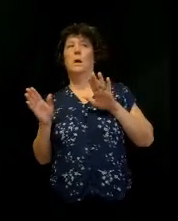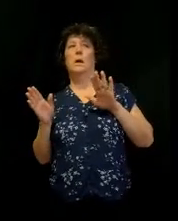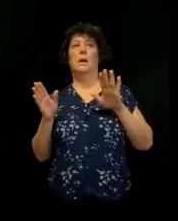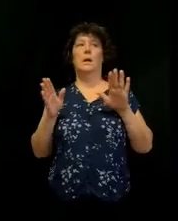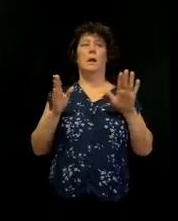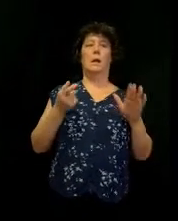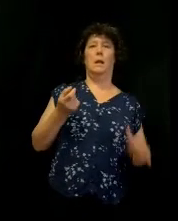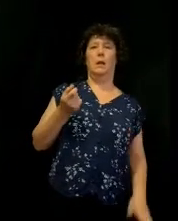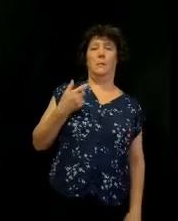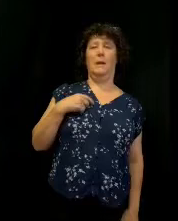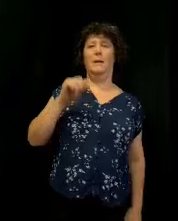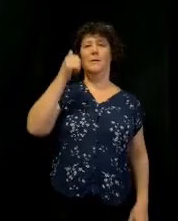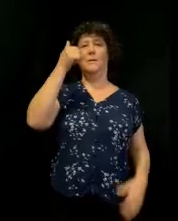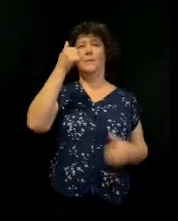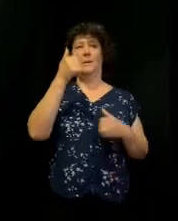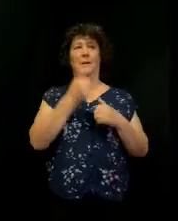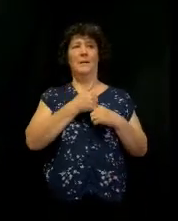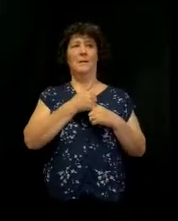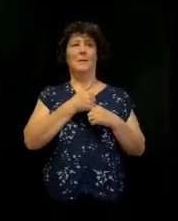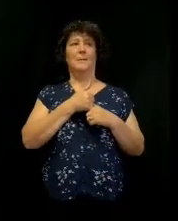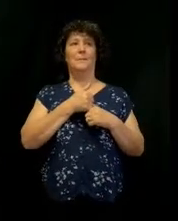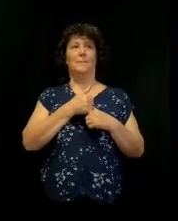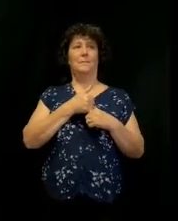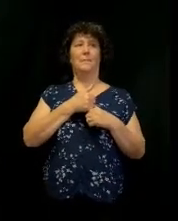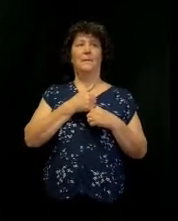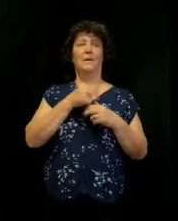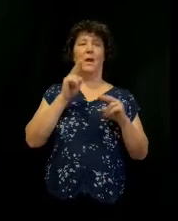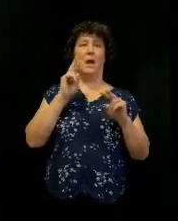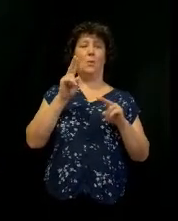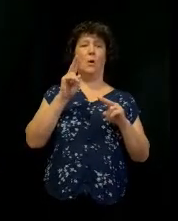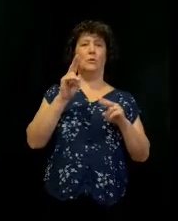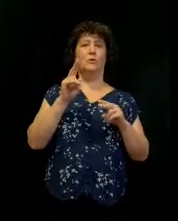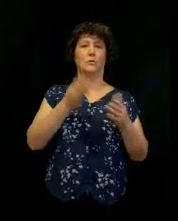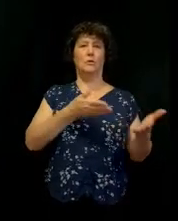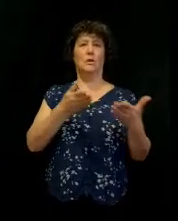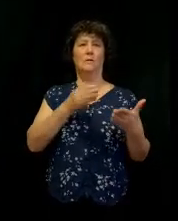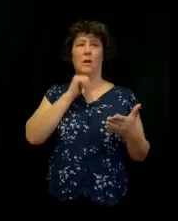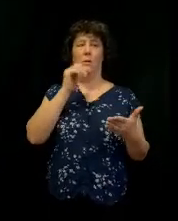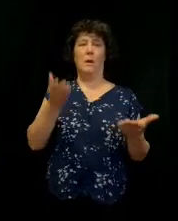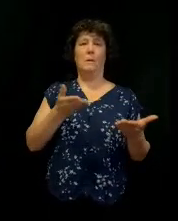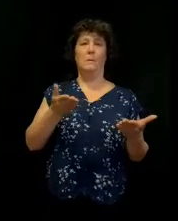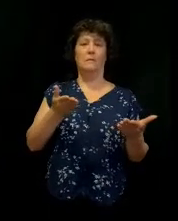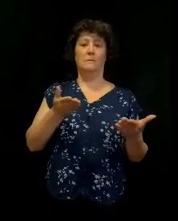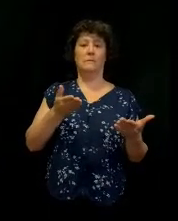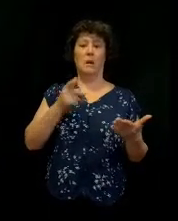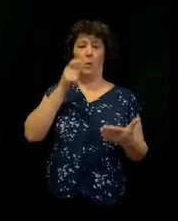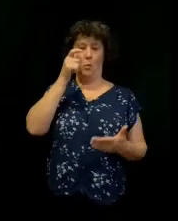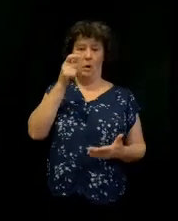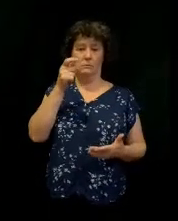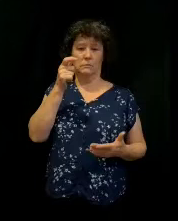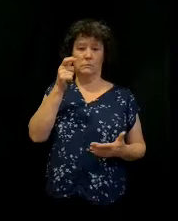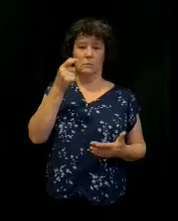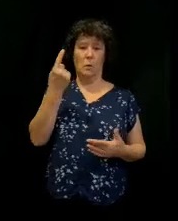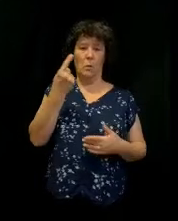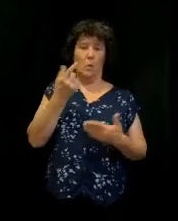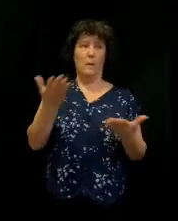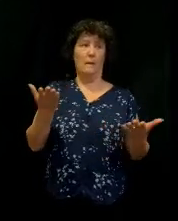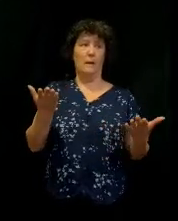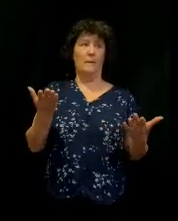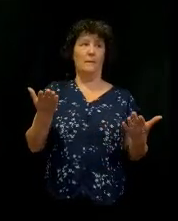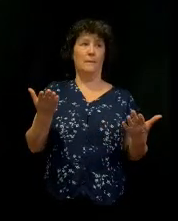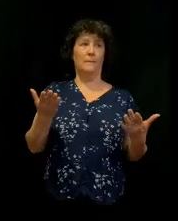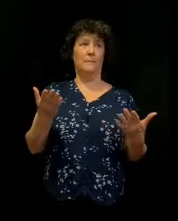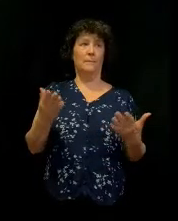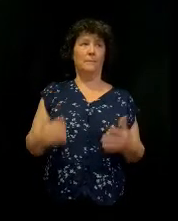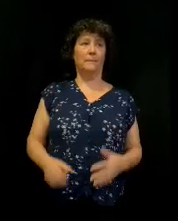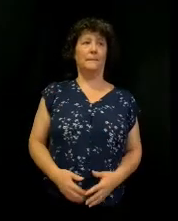Right? You ever watch this? I watch service when I'm not here. You know, if I'm not here, I watch services. There's one thing about you guys. You guys are great